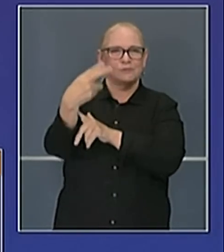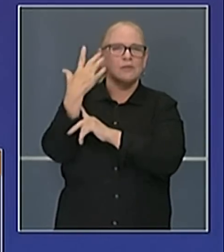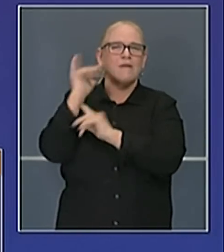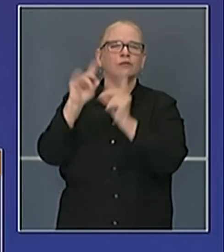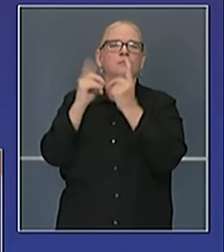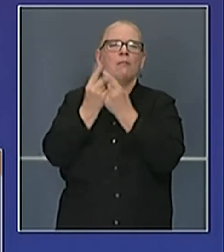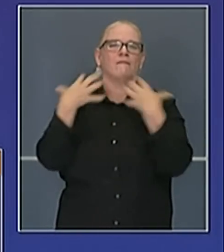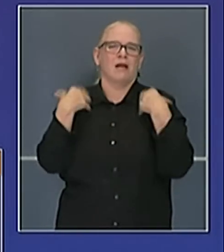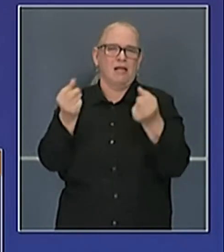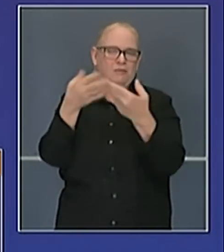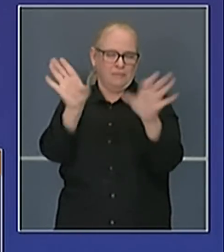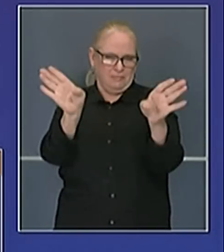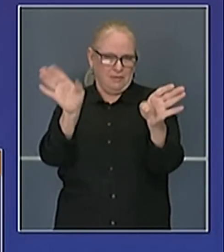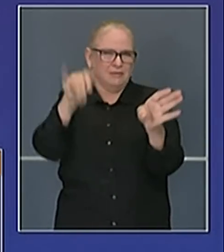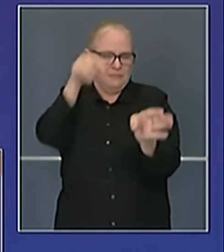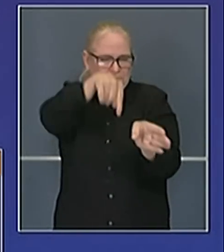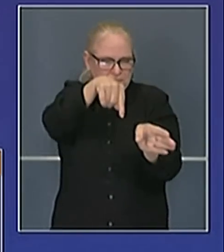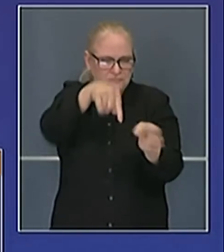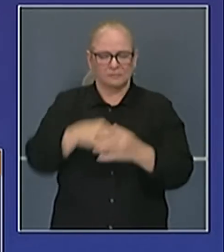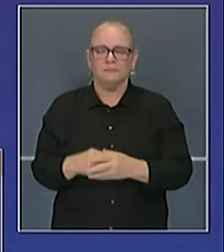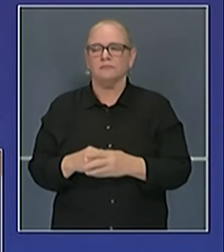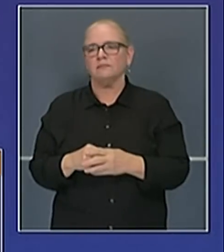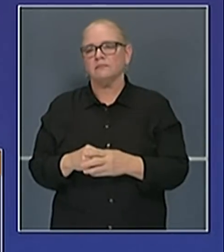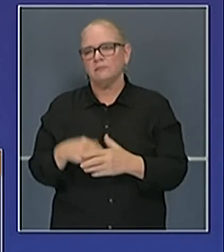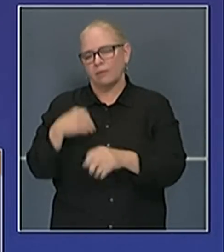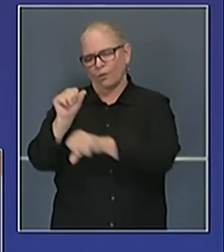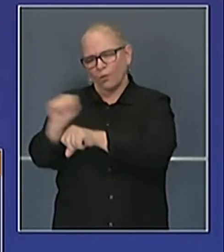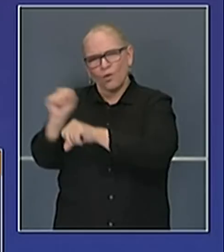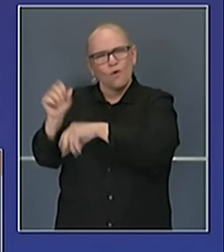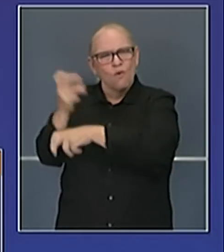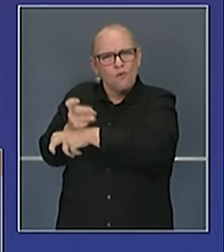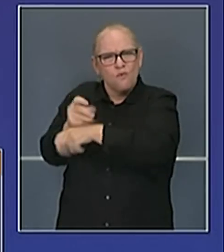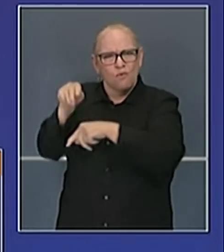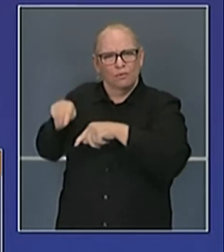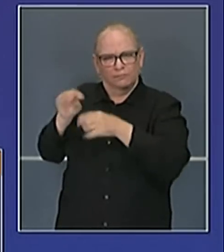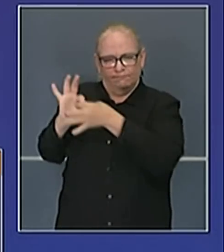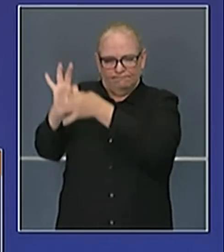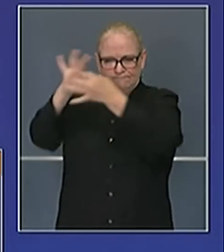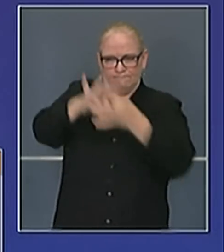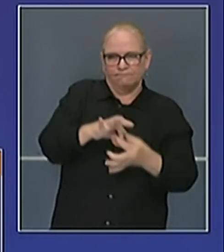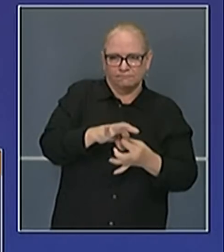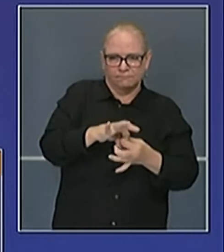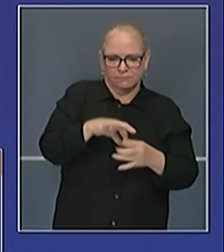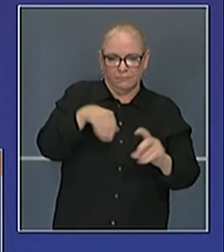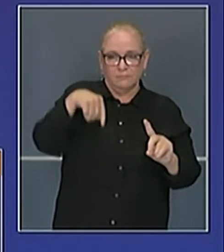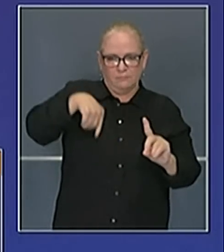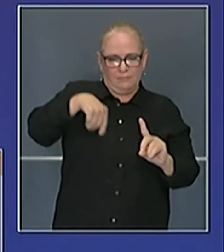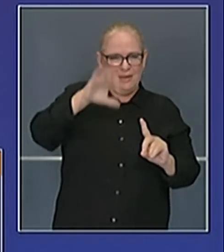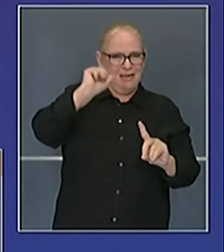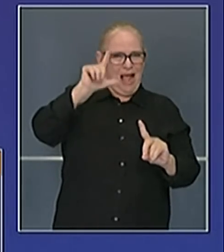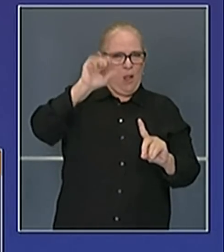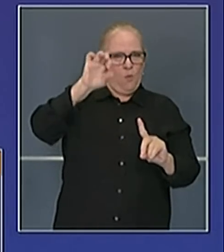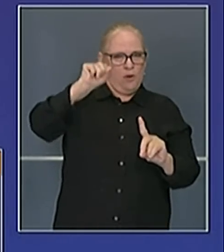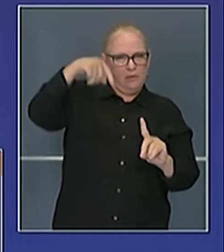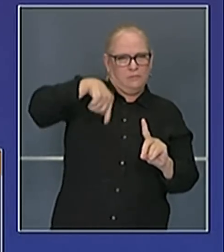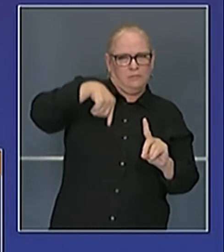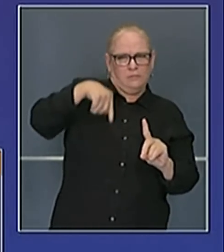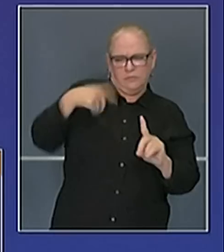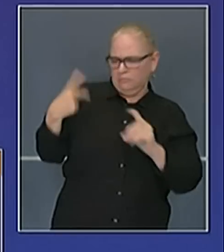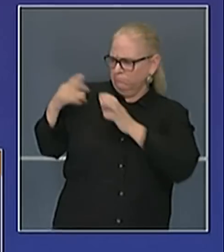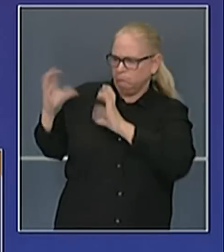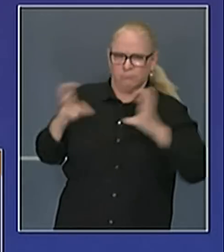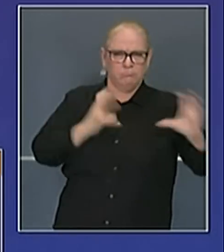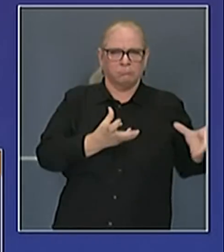a logistics task force working here at the Office of Emergency Service. For the last few months, they have been coordinating with federal,